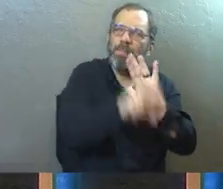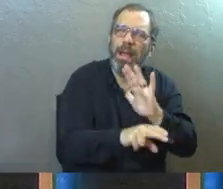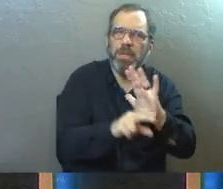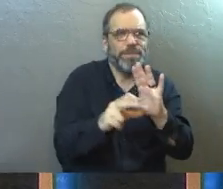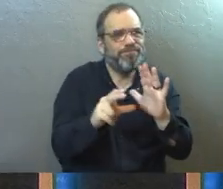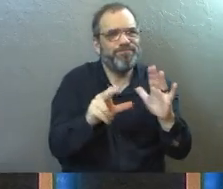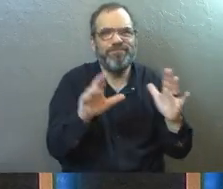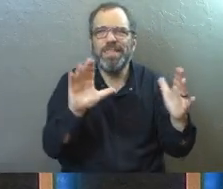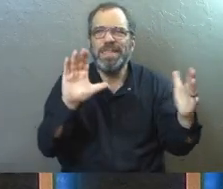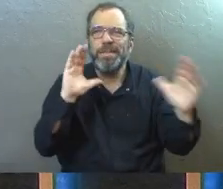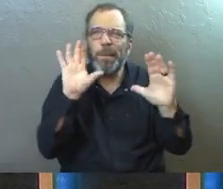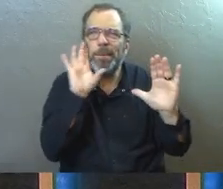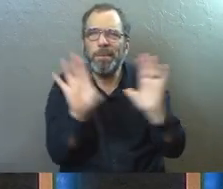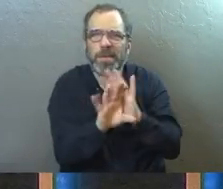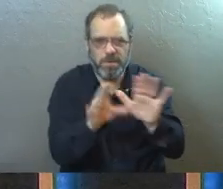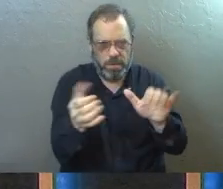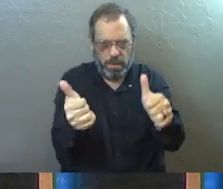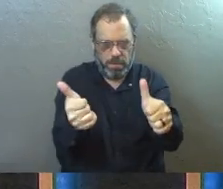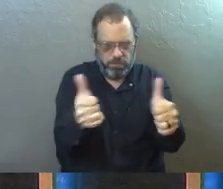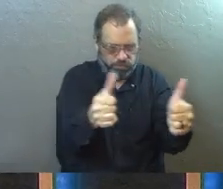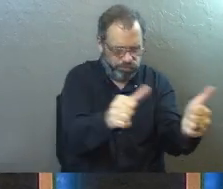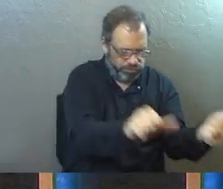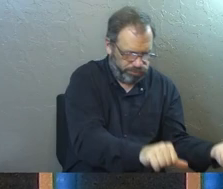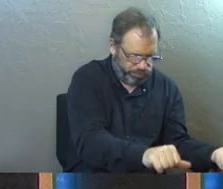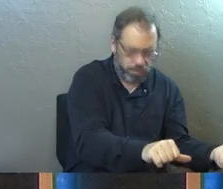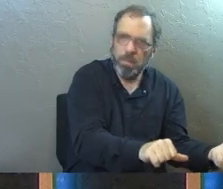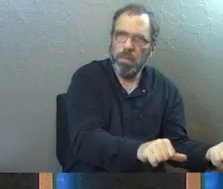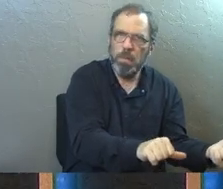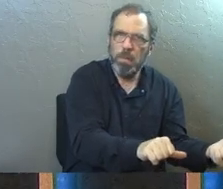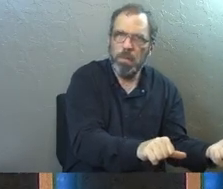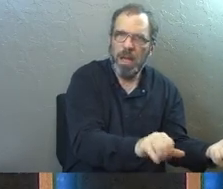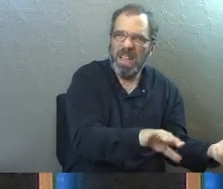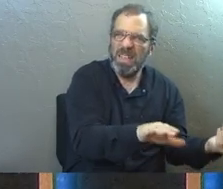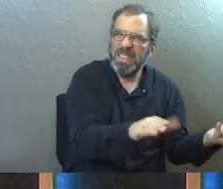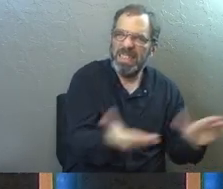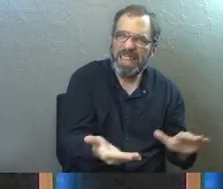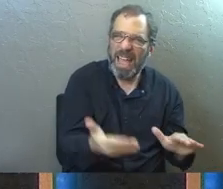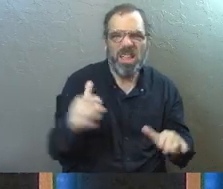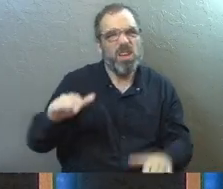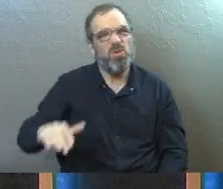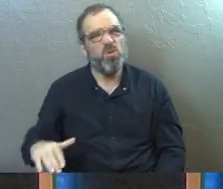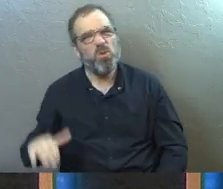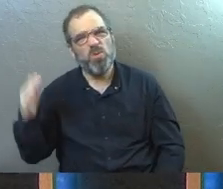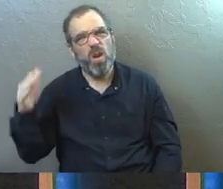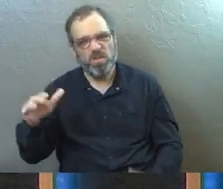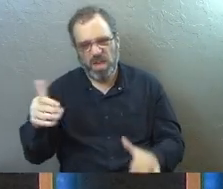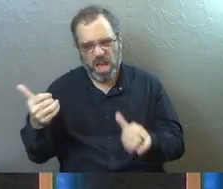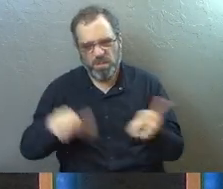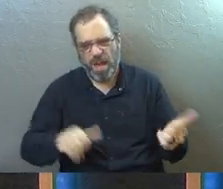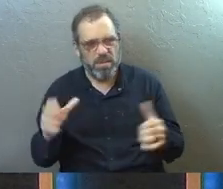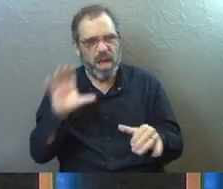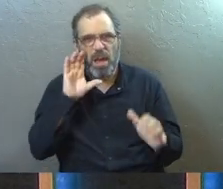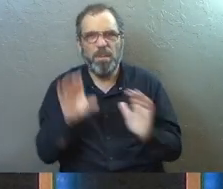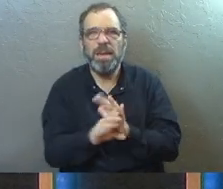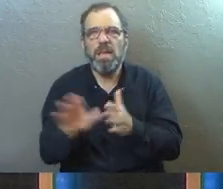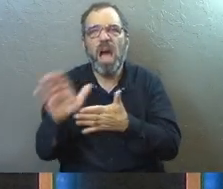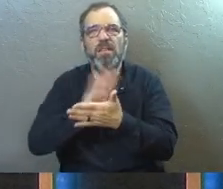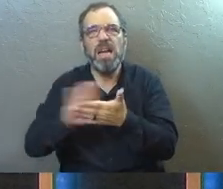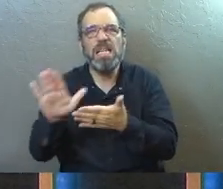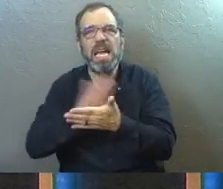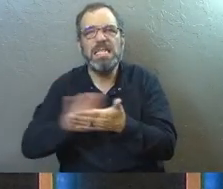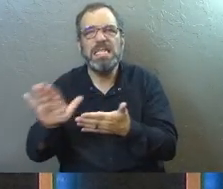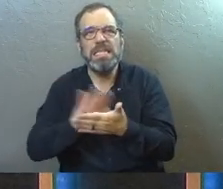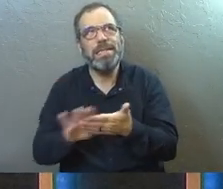parable. It's a picture that you are being buried in death. Many of us grew up thinking that baptism was a picture of cleansing.